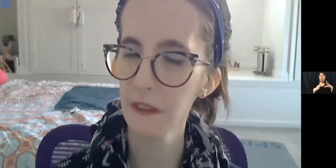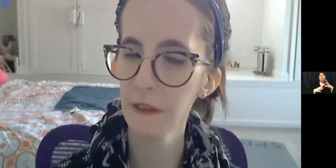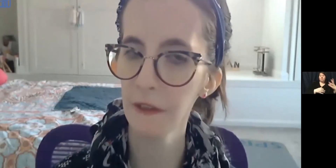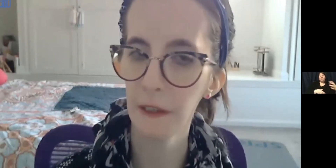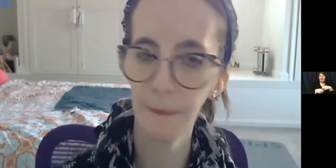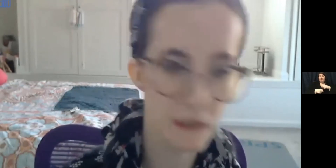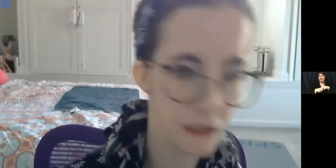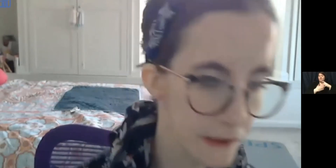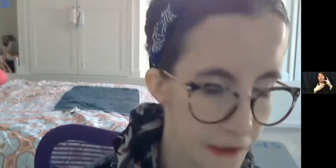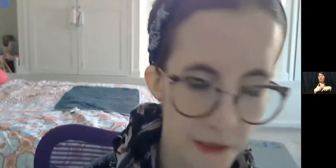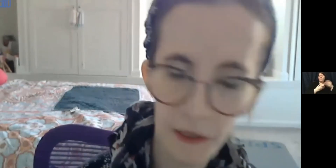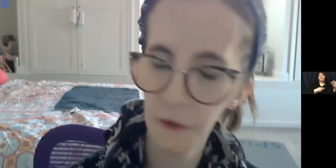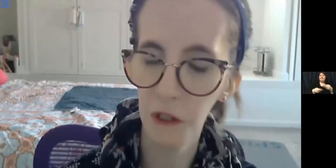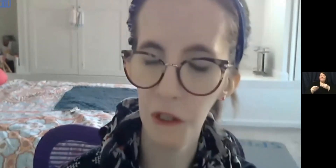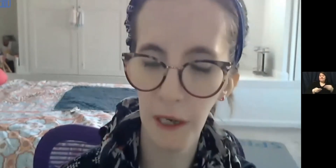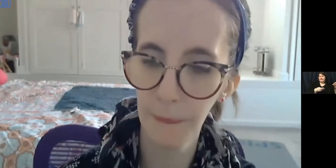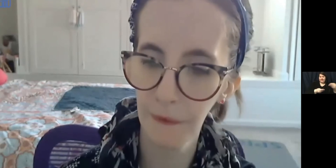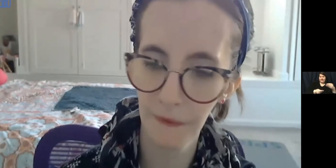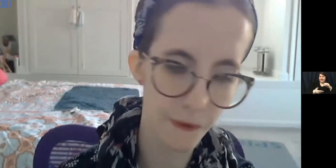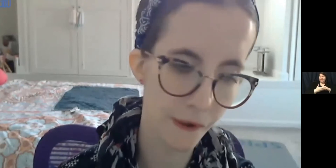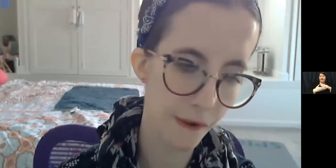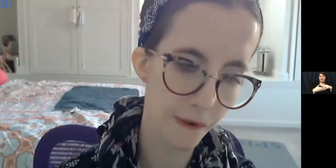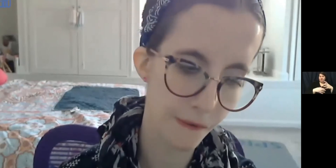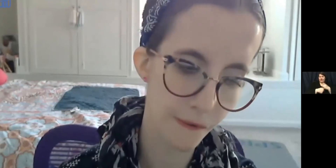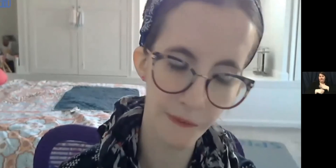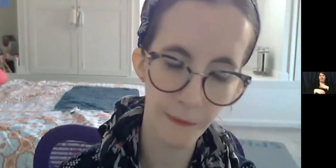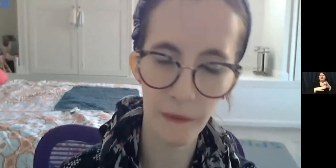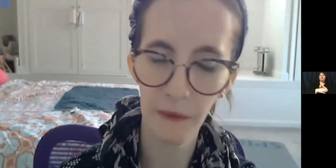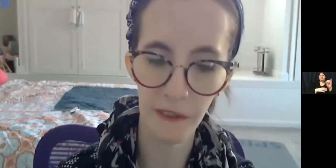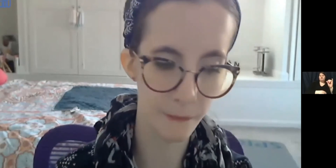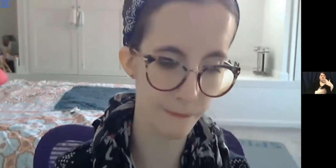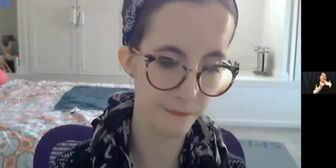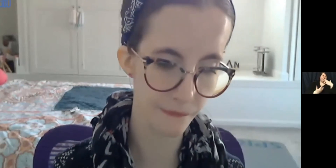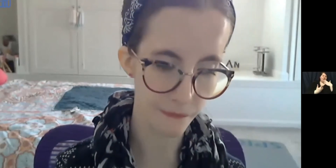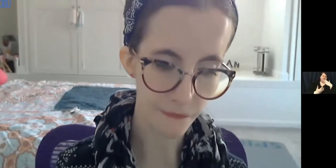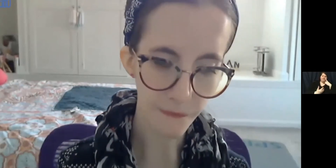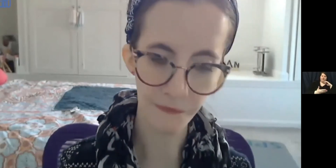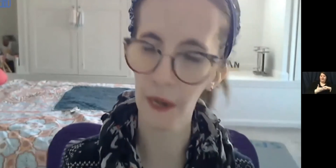facilitated me doing an internship for PYD.